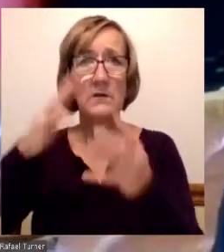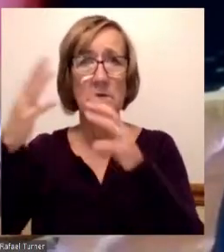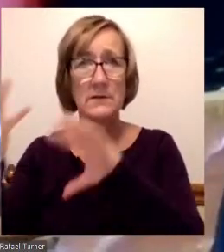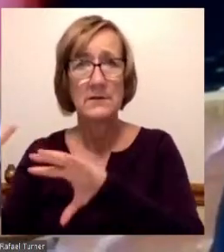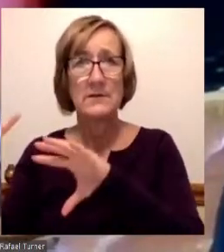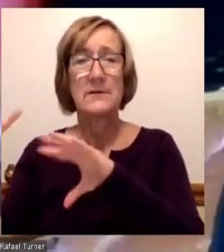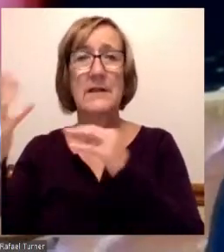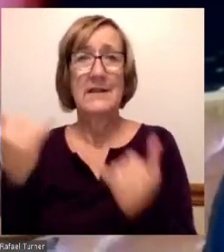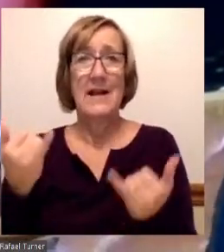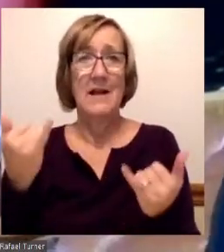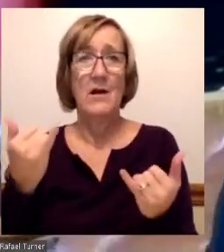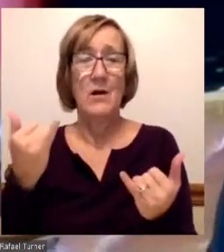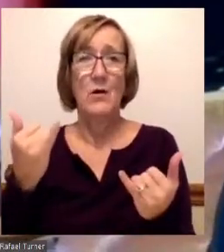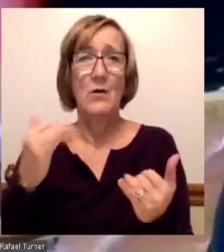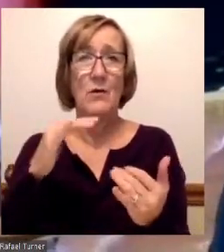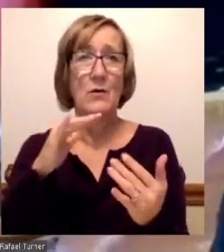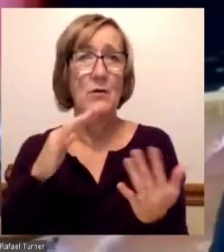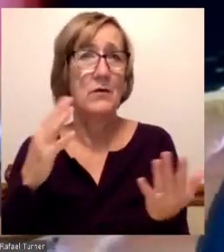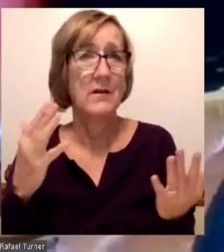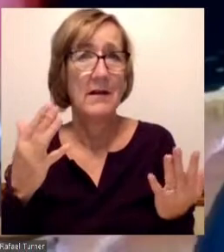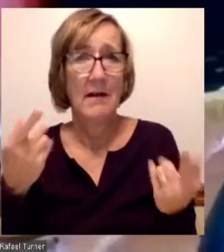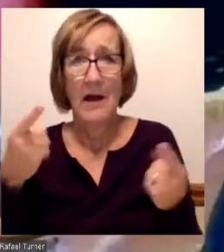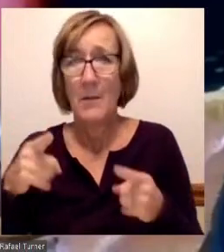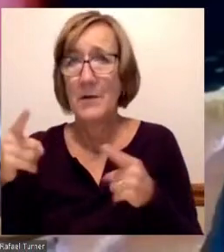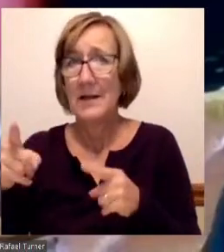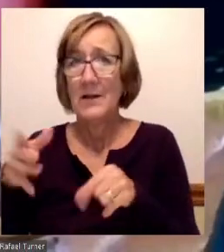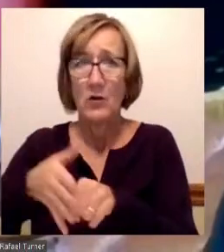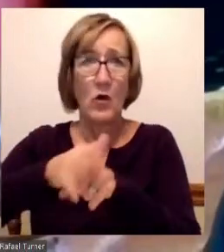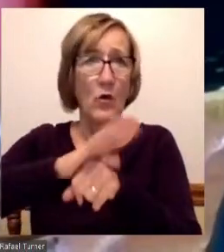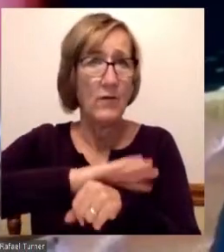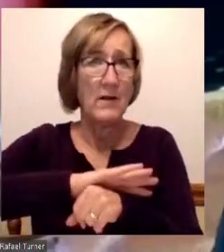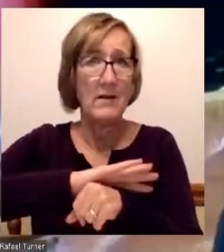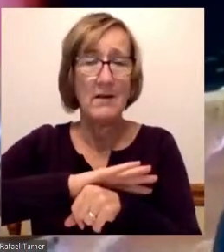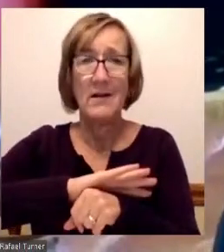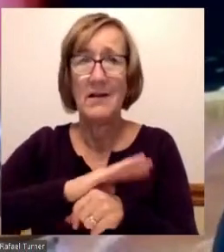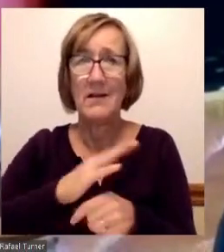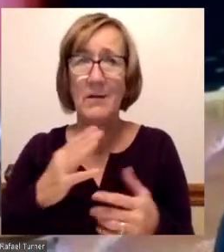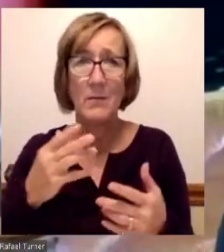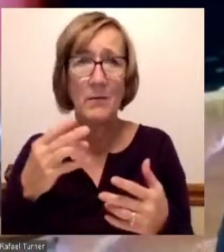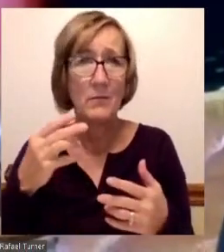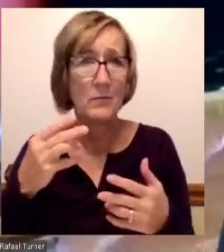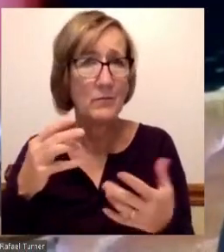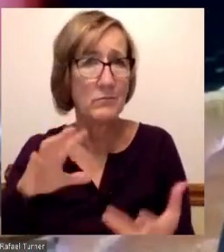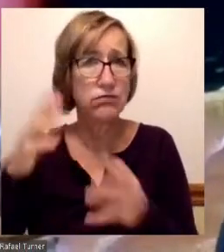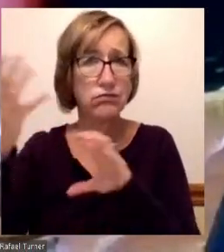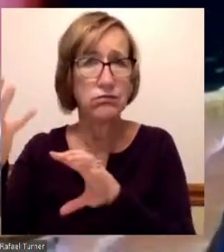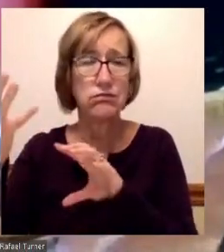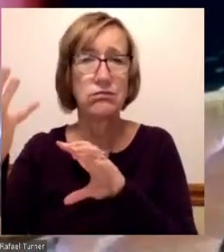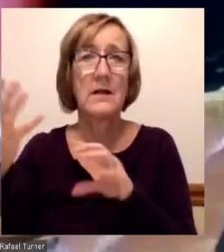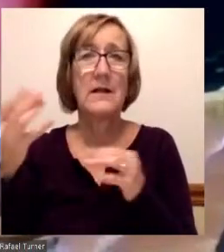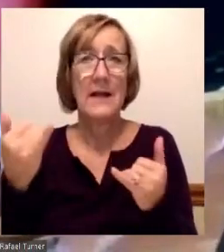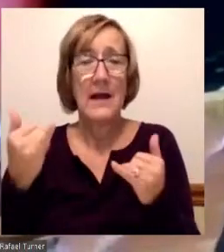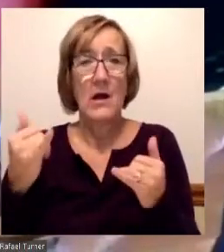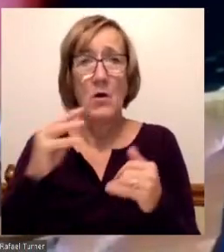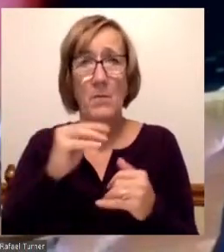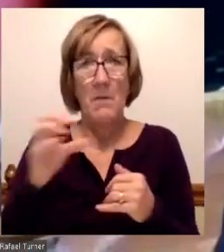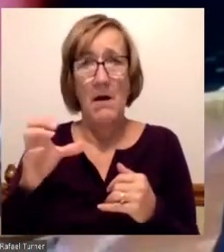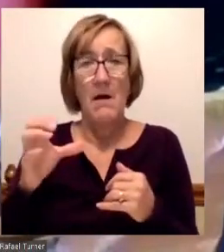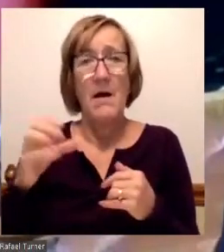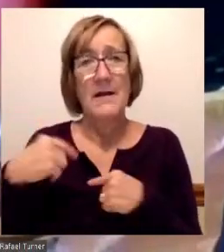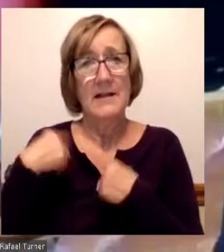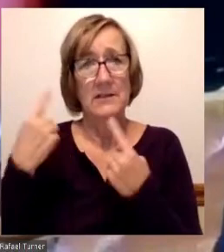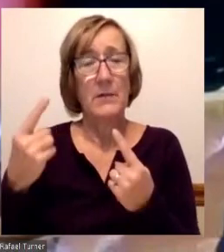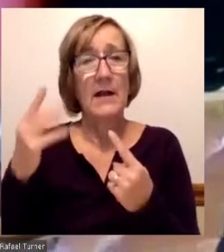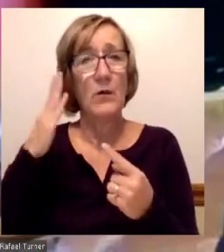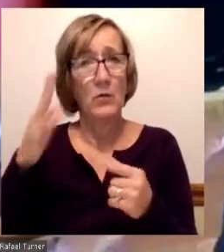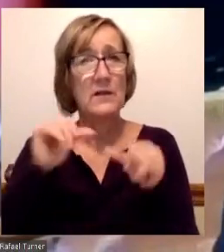in the middle of the COVID-19 global health crisis. I believe Mott has been and will continue to be at the forefront